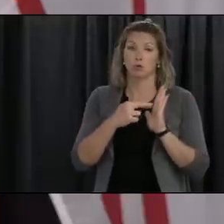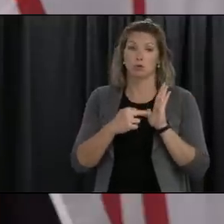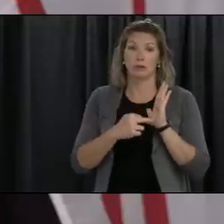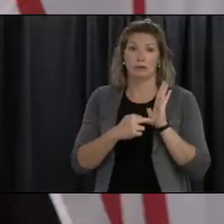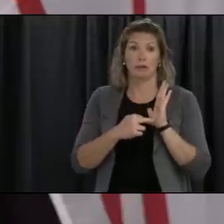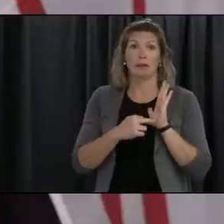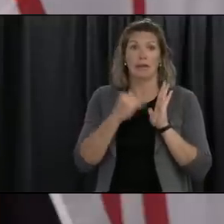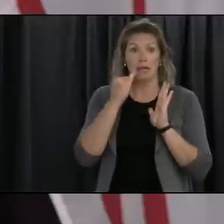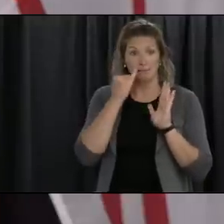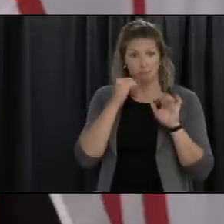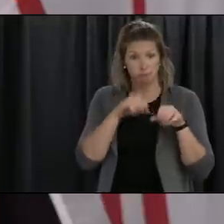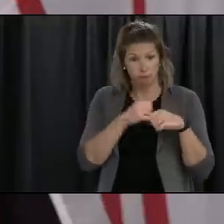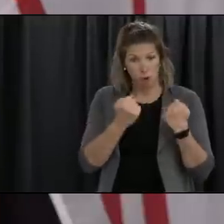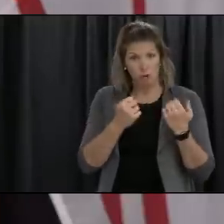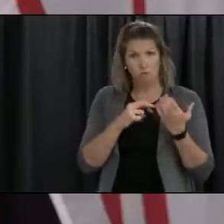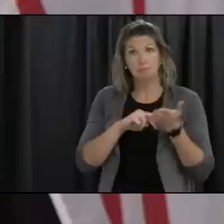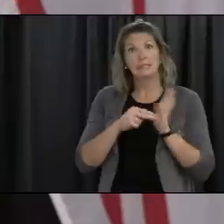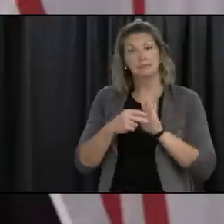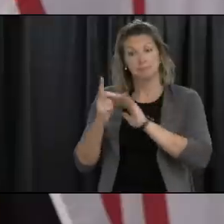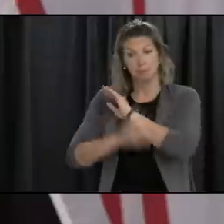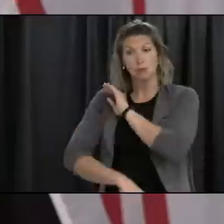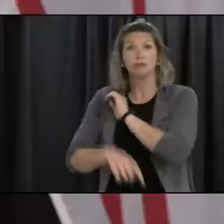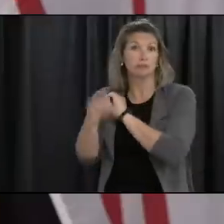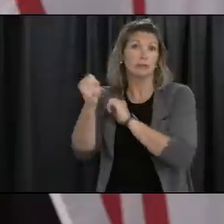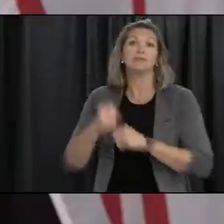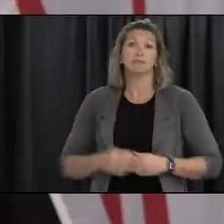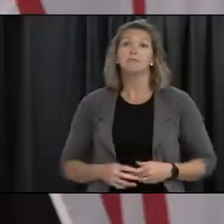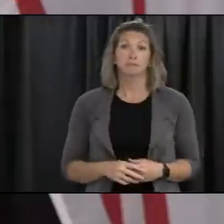consequences uh there's no two ways about it